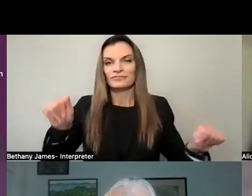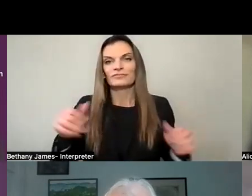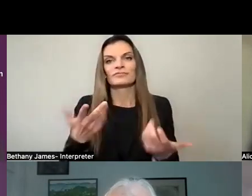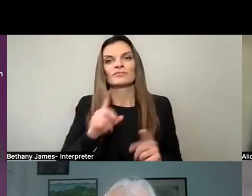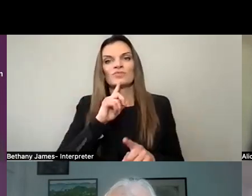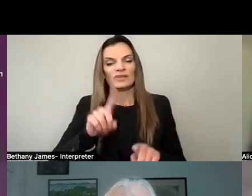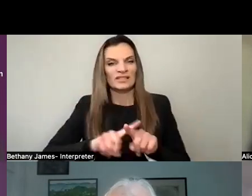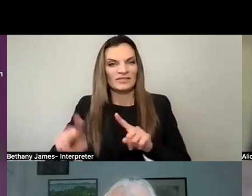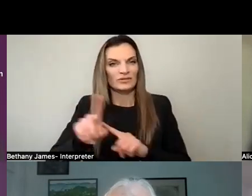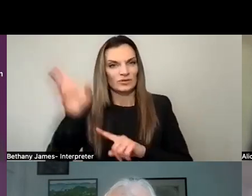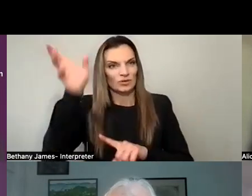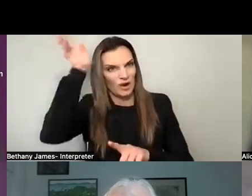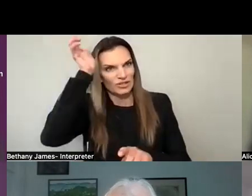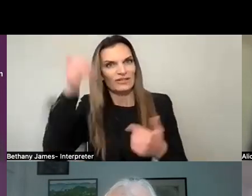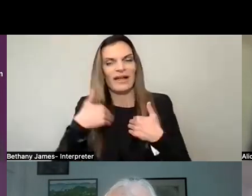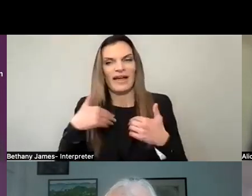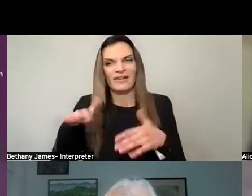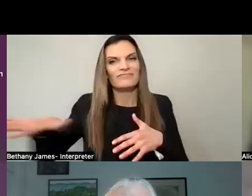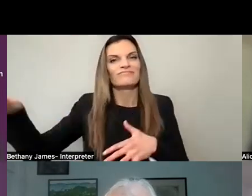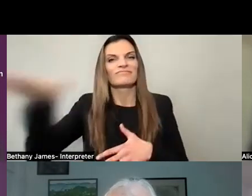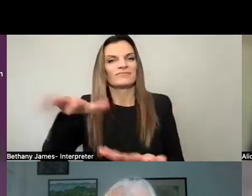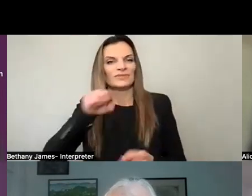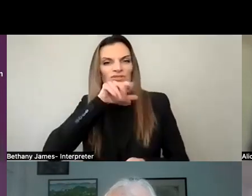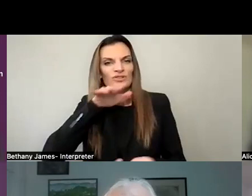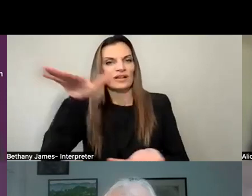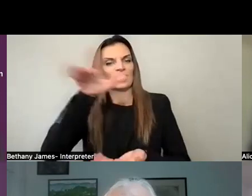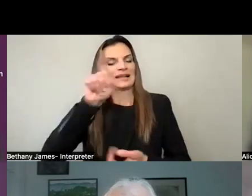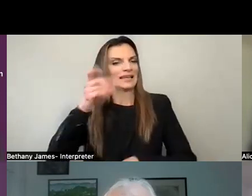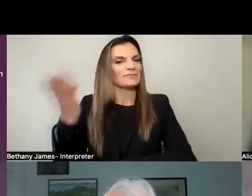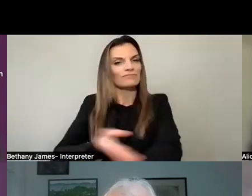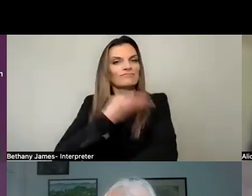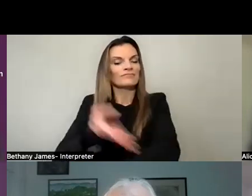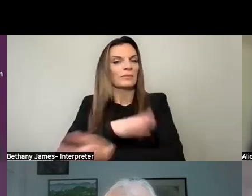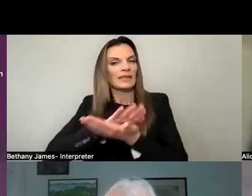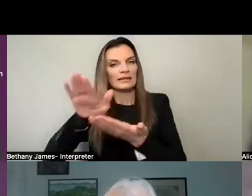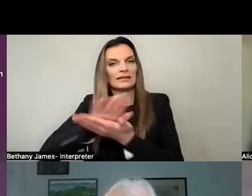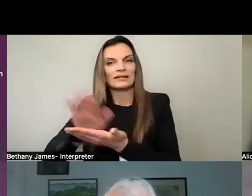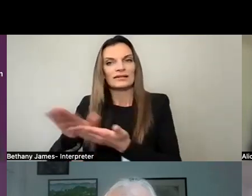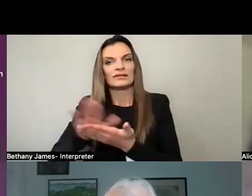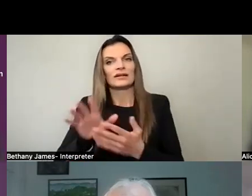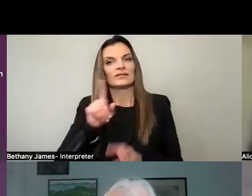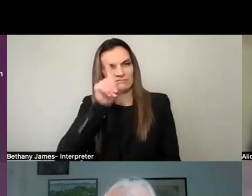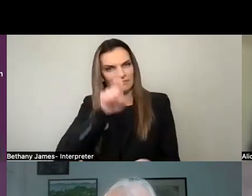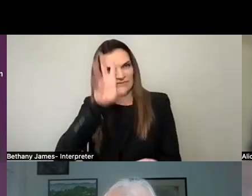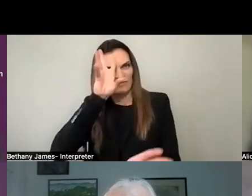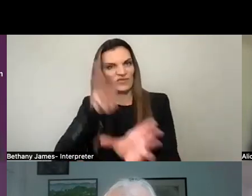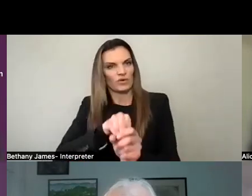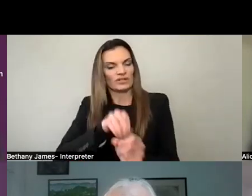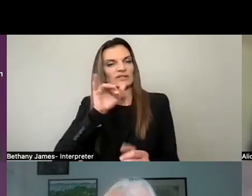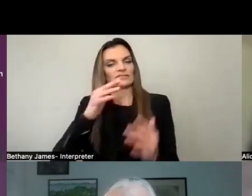and other things in the streets that we need to take the time to revitalize that area and focus on that diversification of our economy.